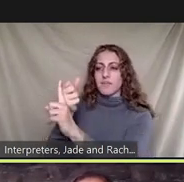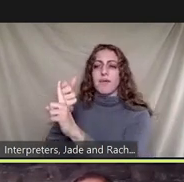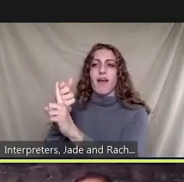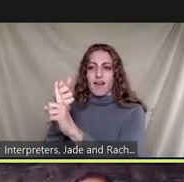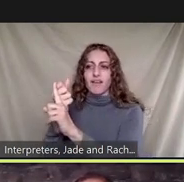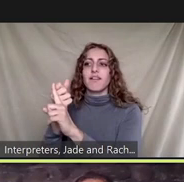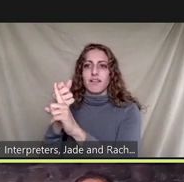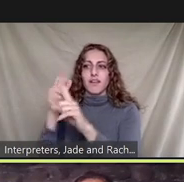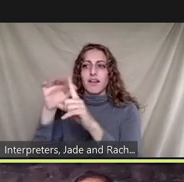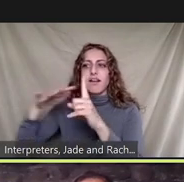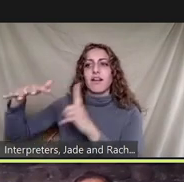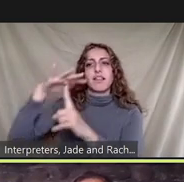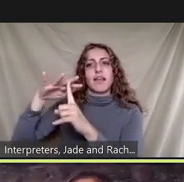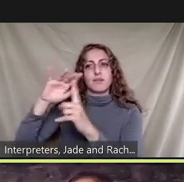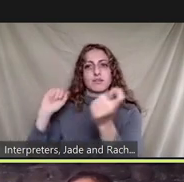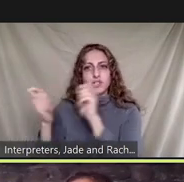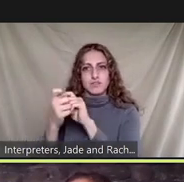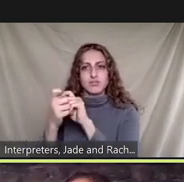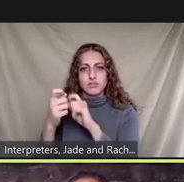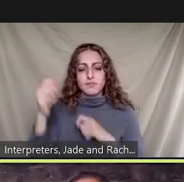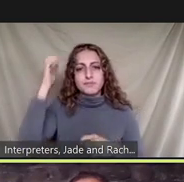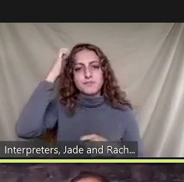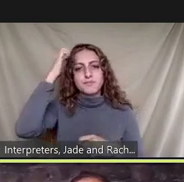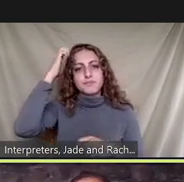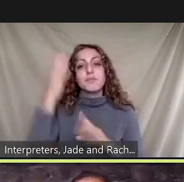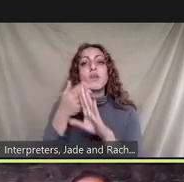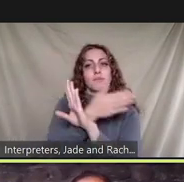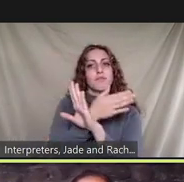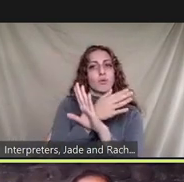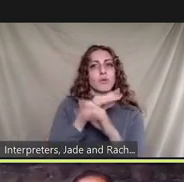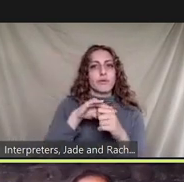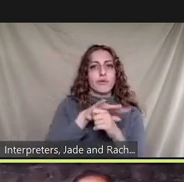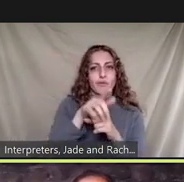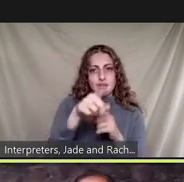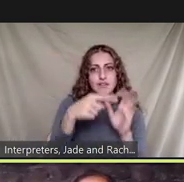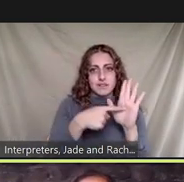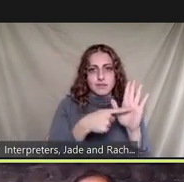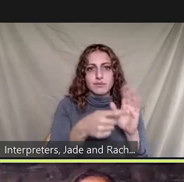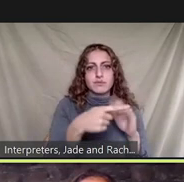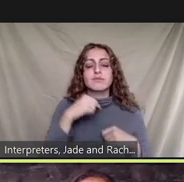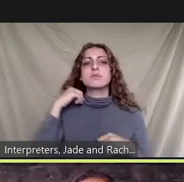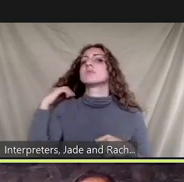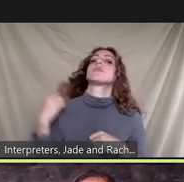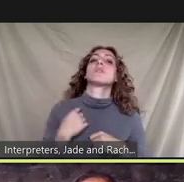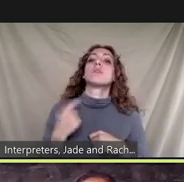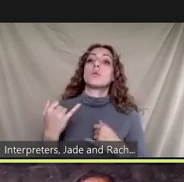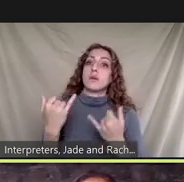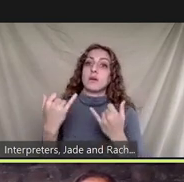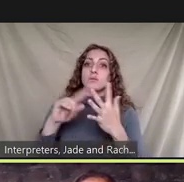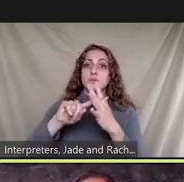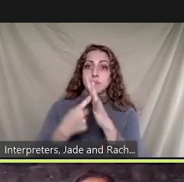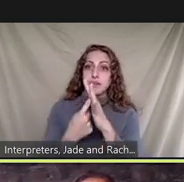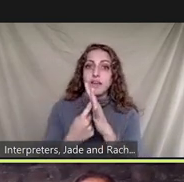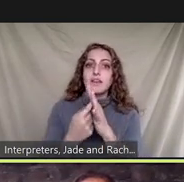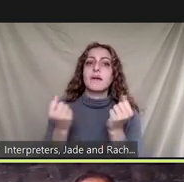before covid okay next slide please um and if we dig into this data a little bit there's lots of opportunities